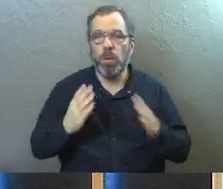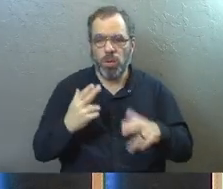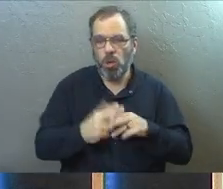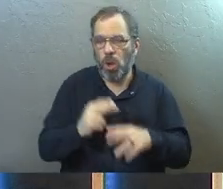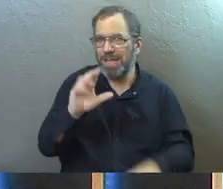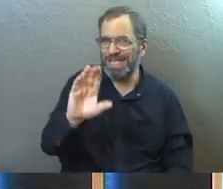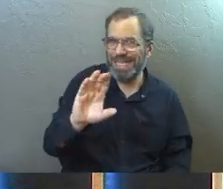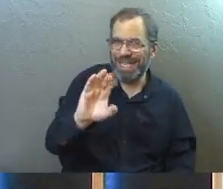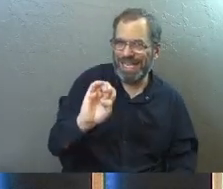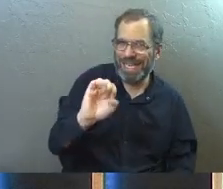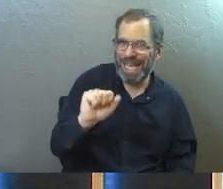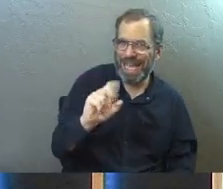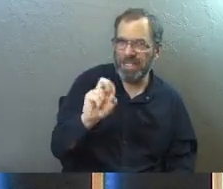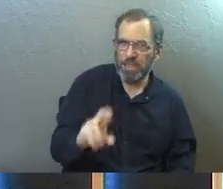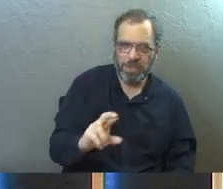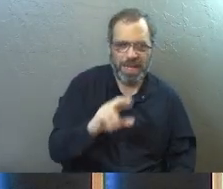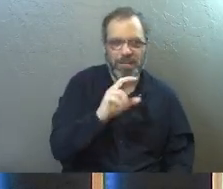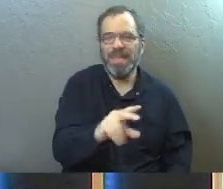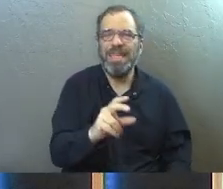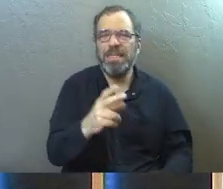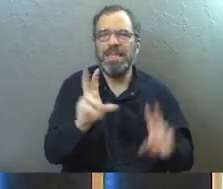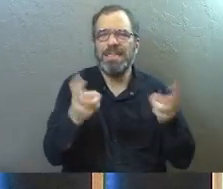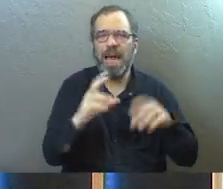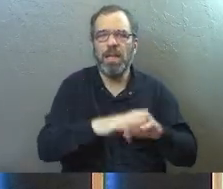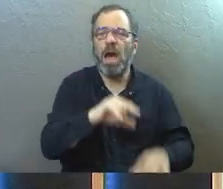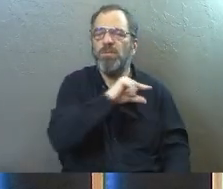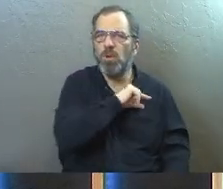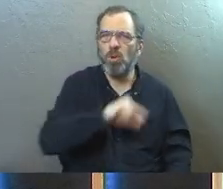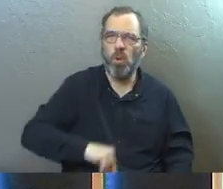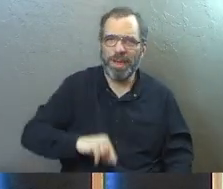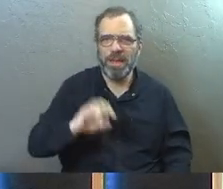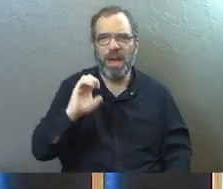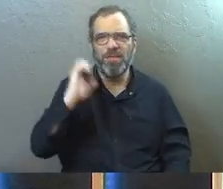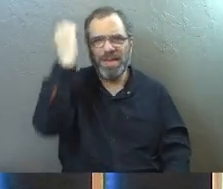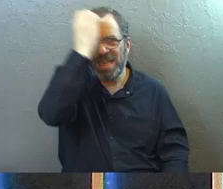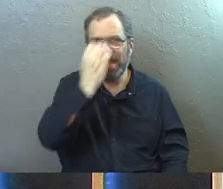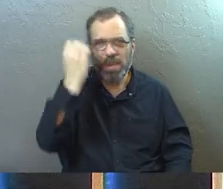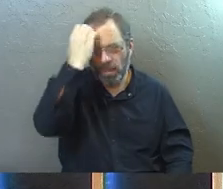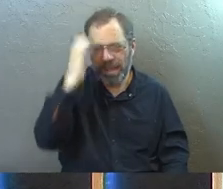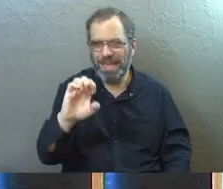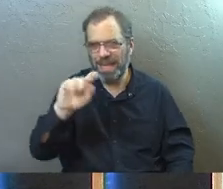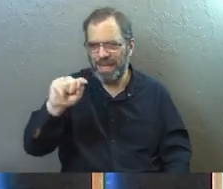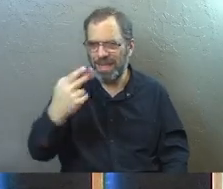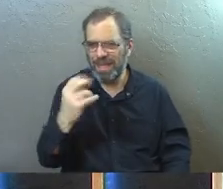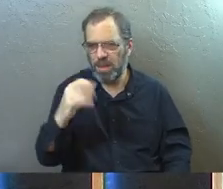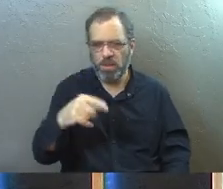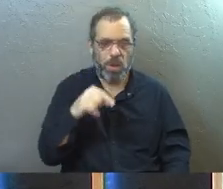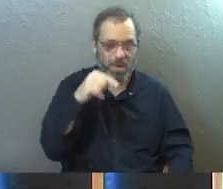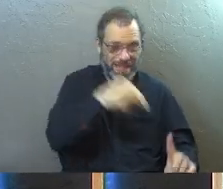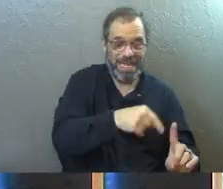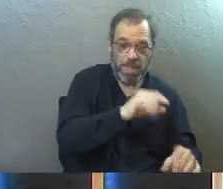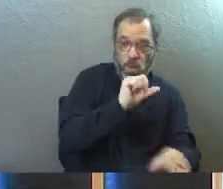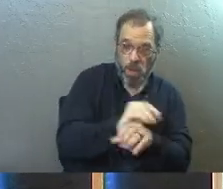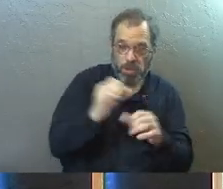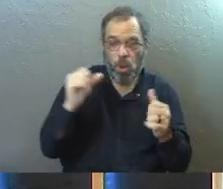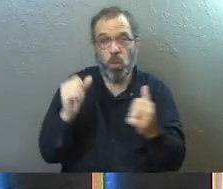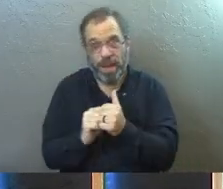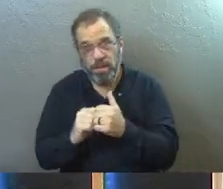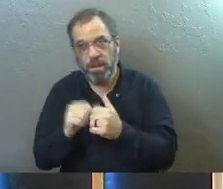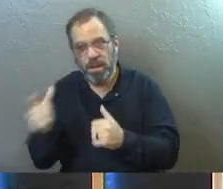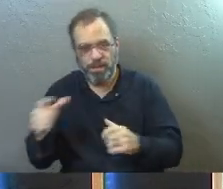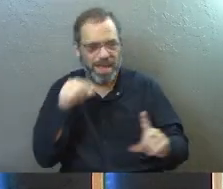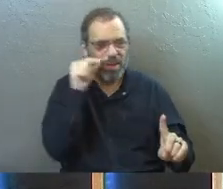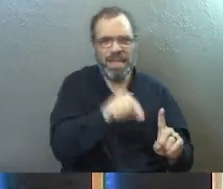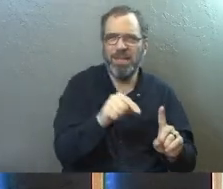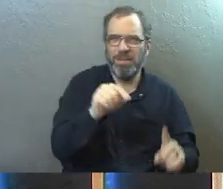This is the title of the queen of Ethiopia, was Candace. And so, he worked with her. It says he was a eunuch.